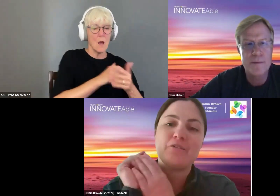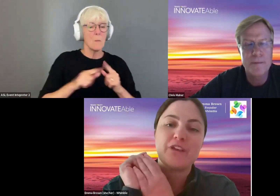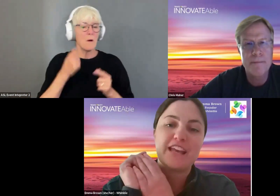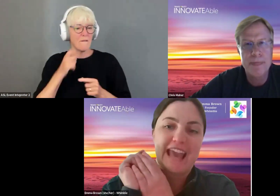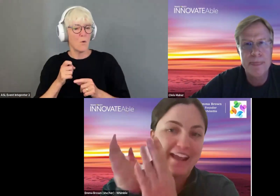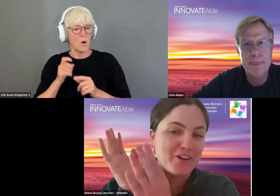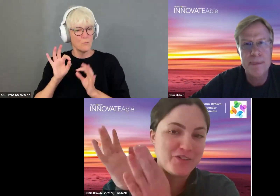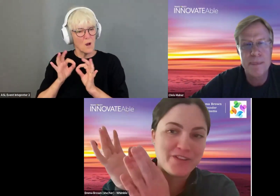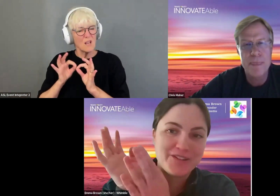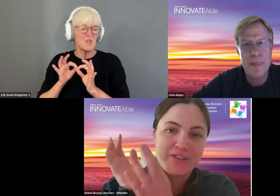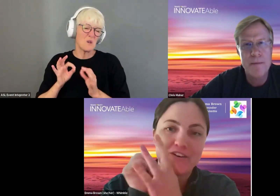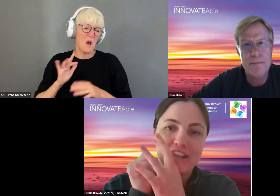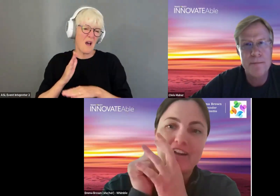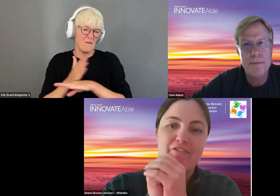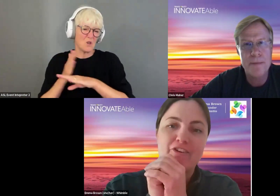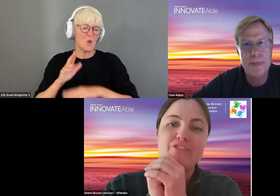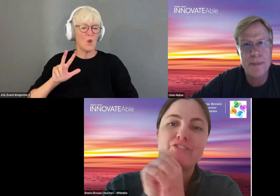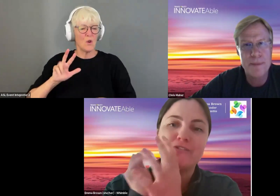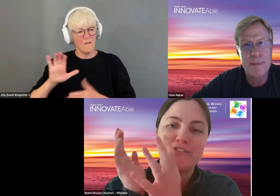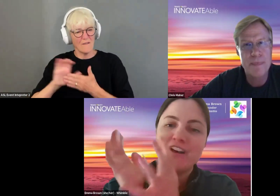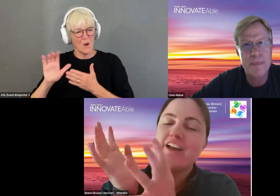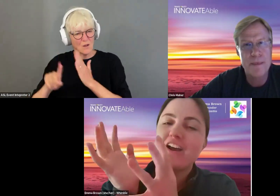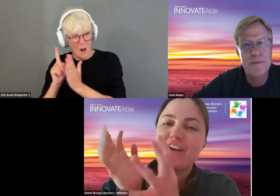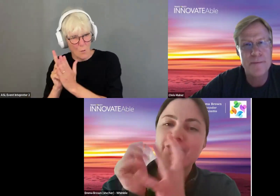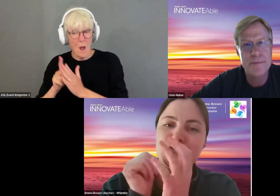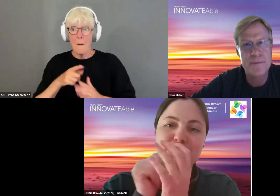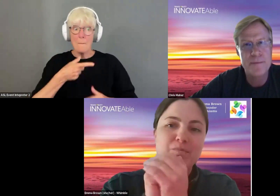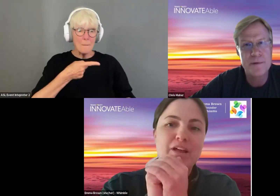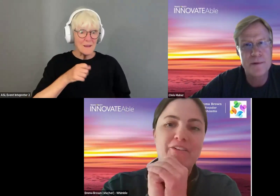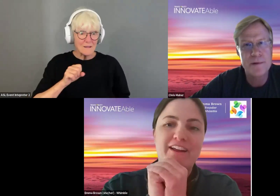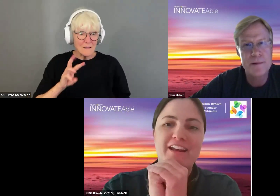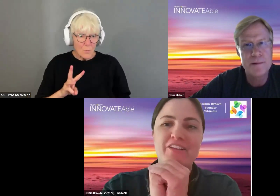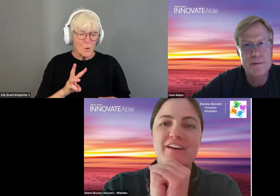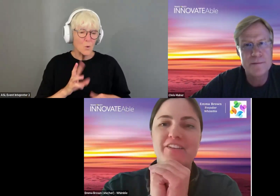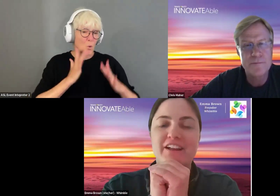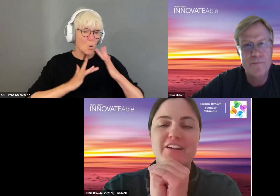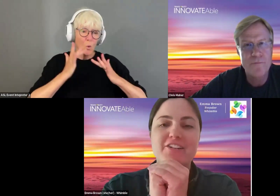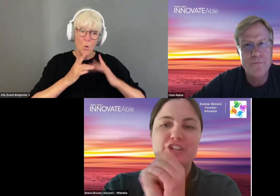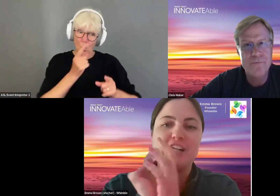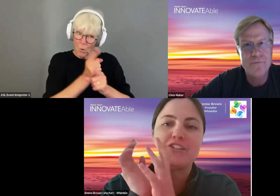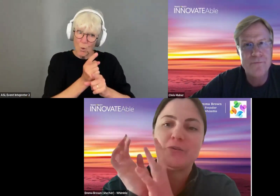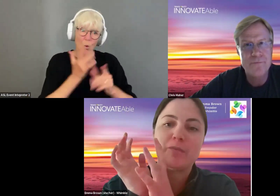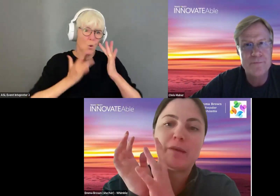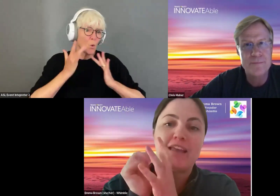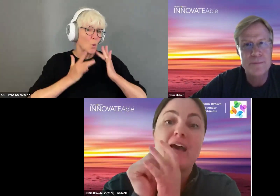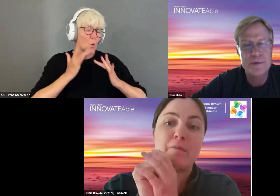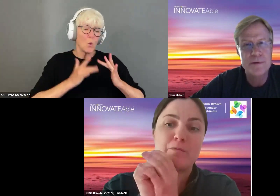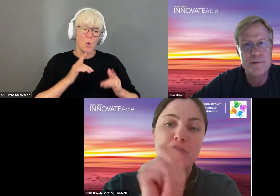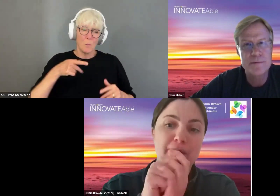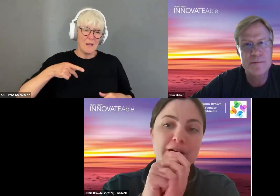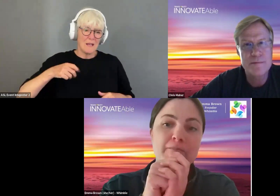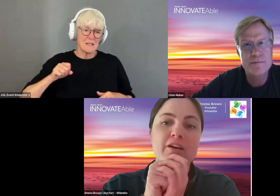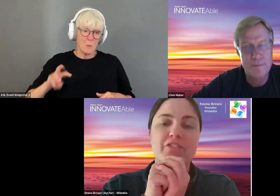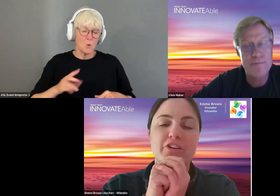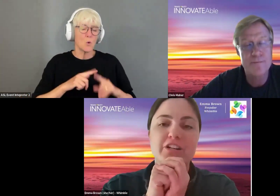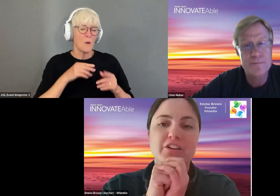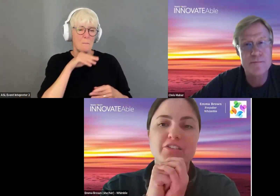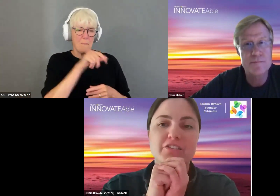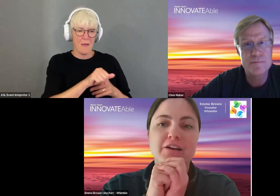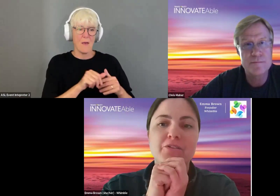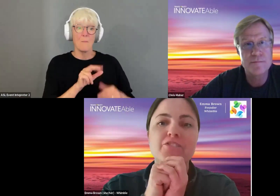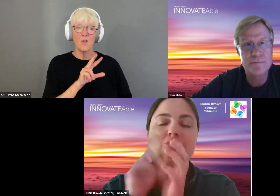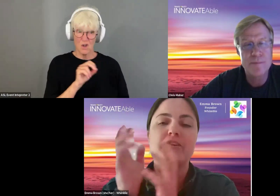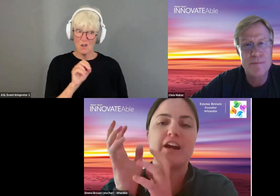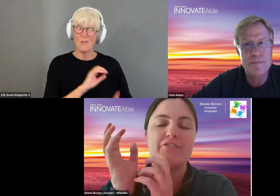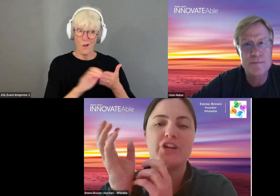and then we cannot do this without caregivers who are in short supply right now in the healthcare industry. So we're paying them a premium of $30